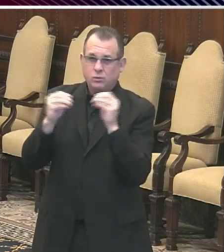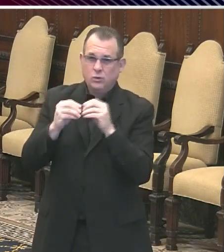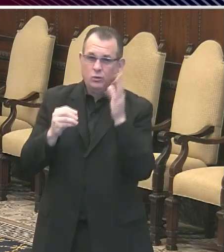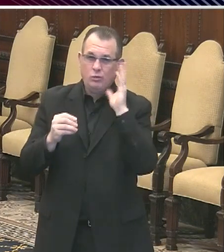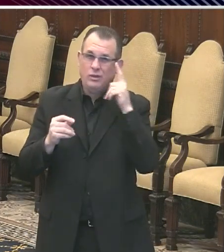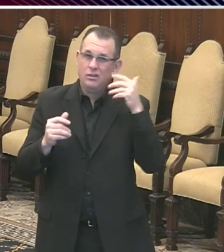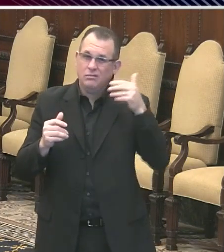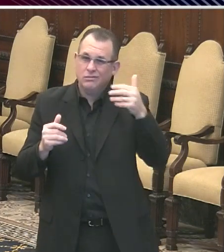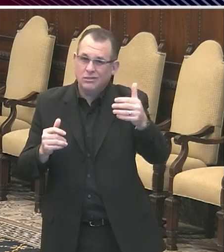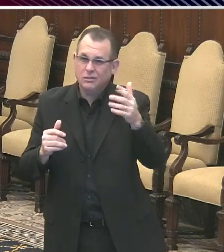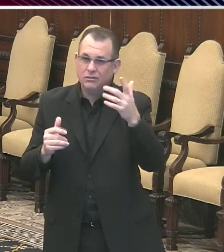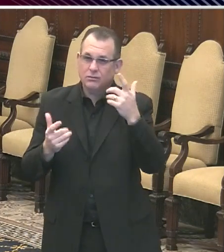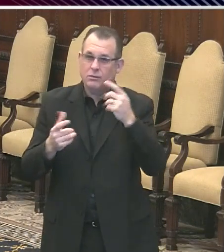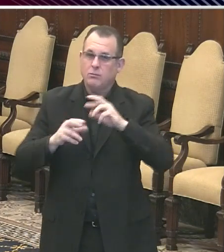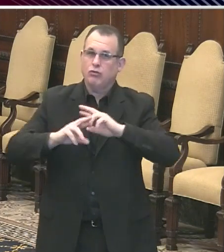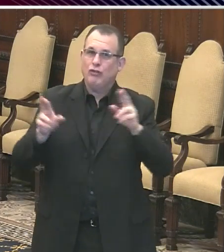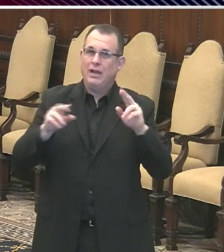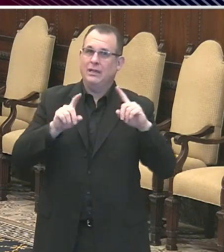Okay, thank you.